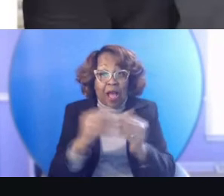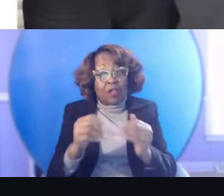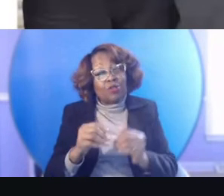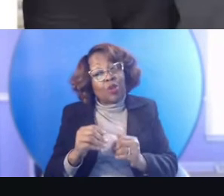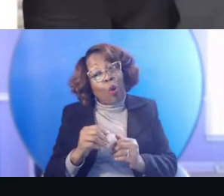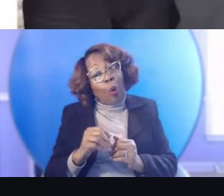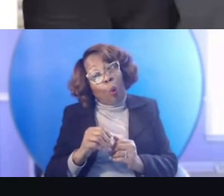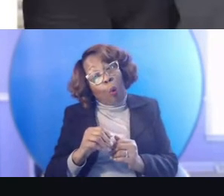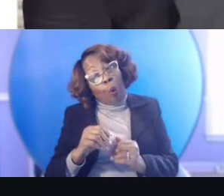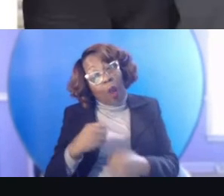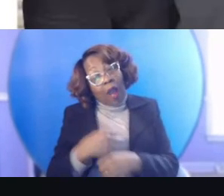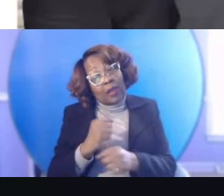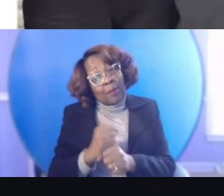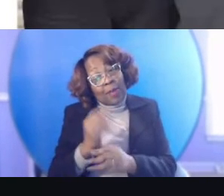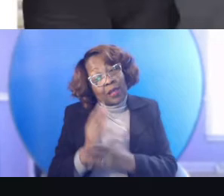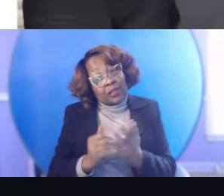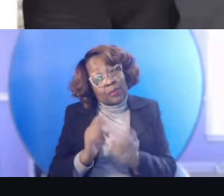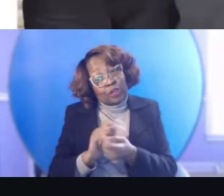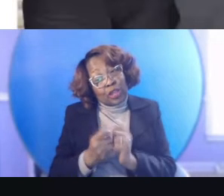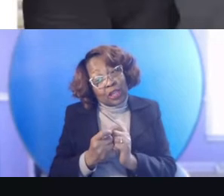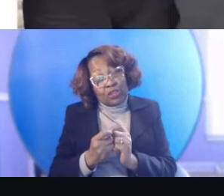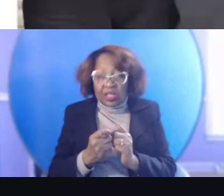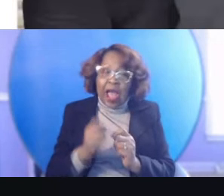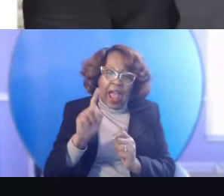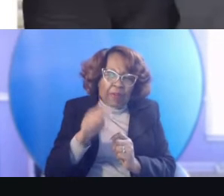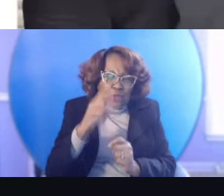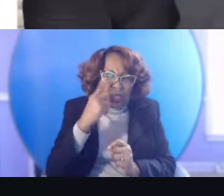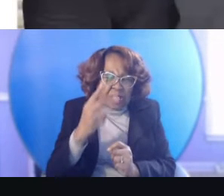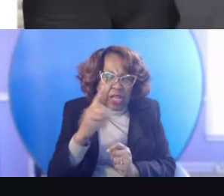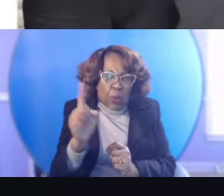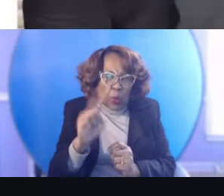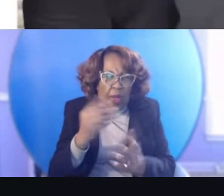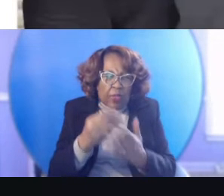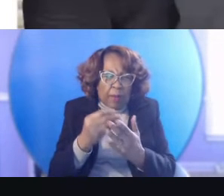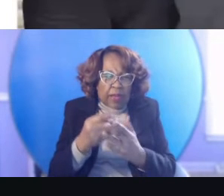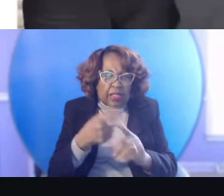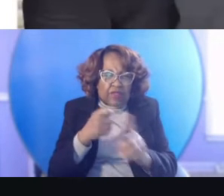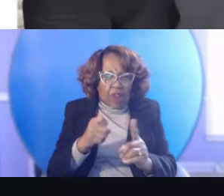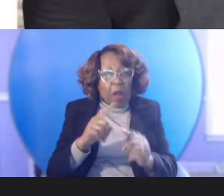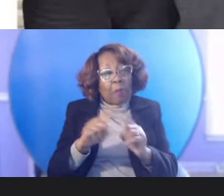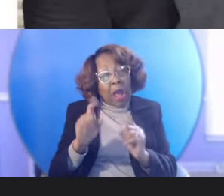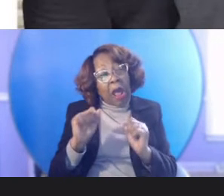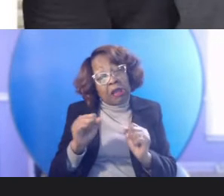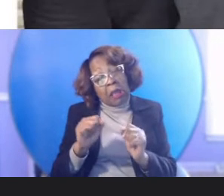I'd have to see where the billion dollars is coming from, but you know, we, we would make some concession possibly.